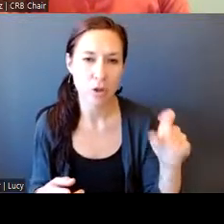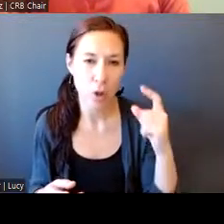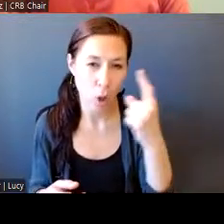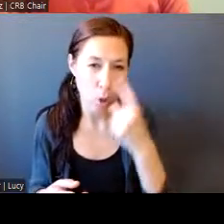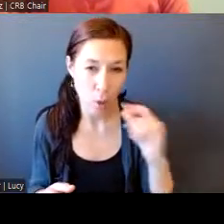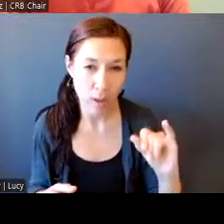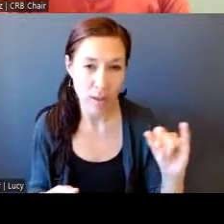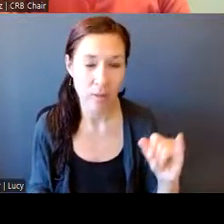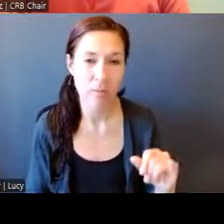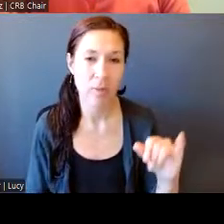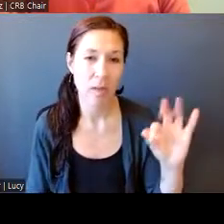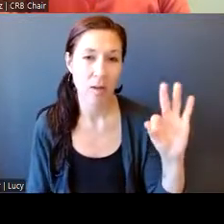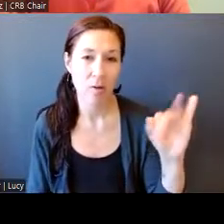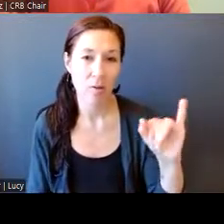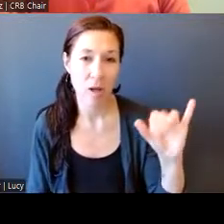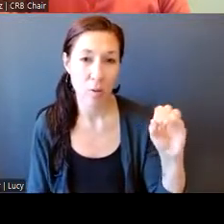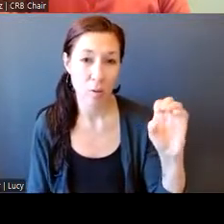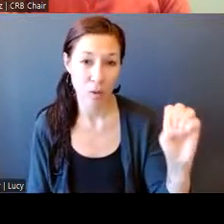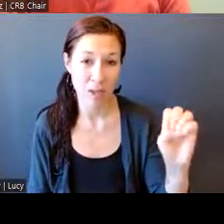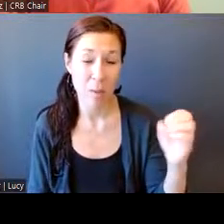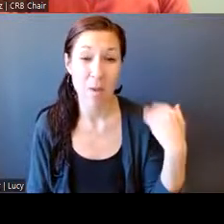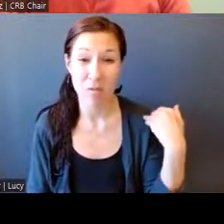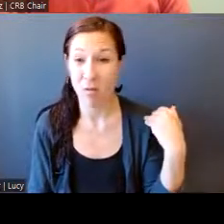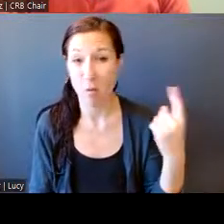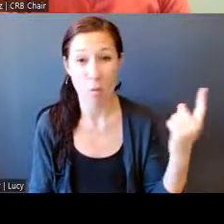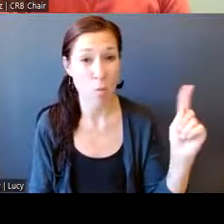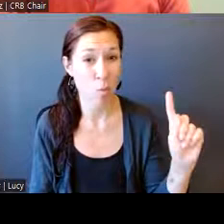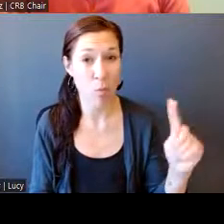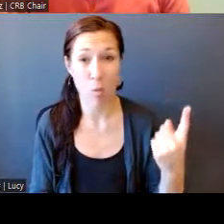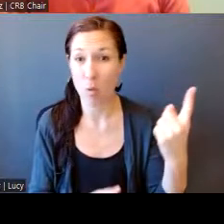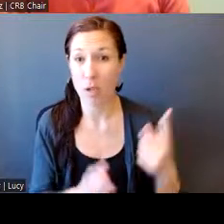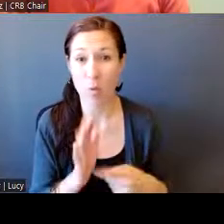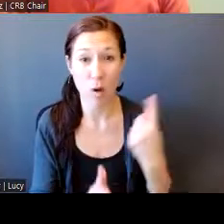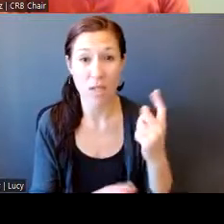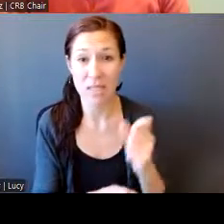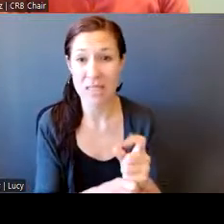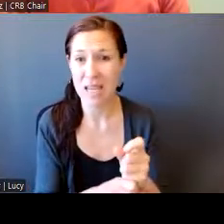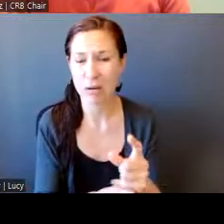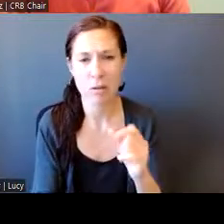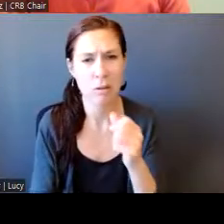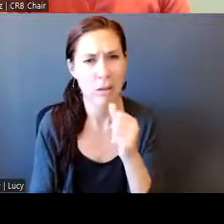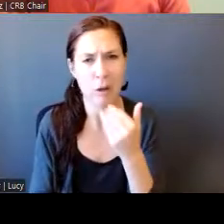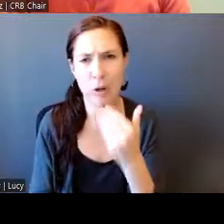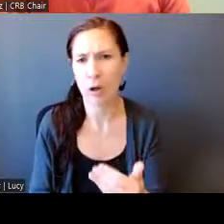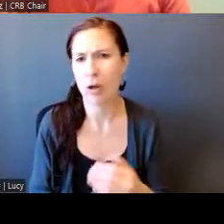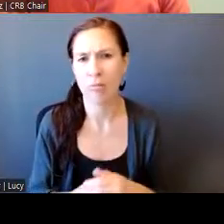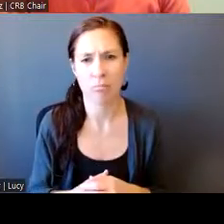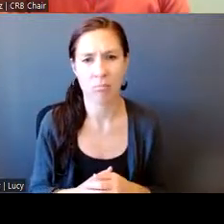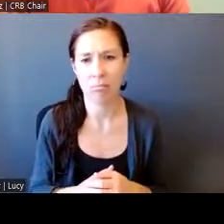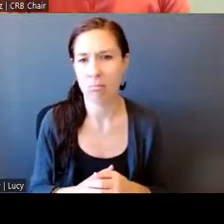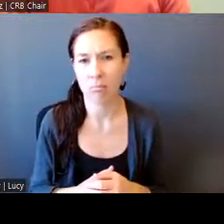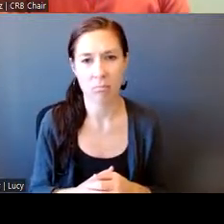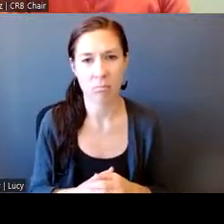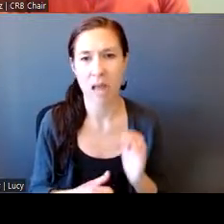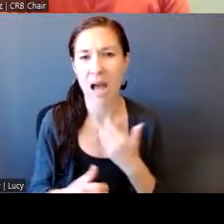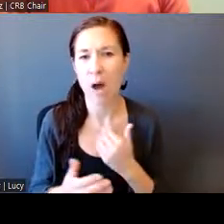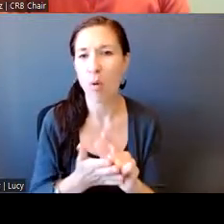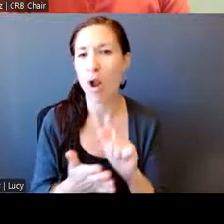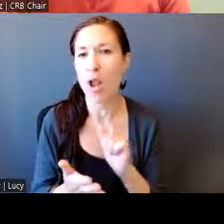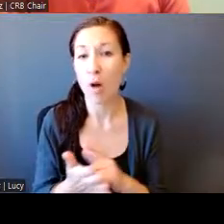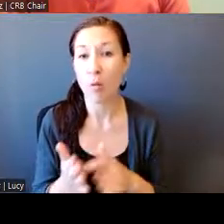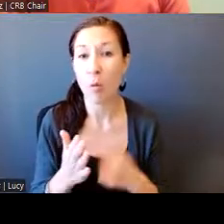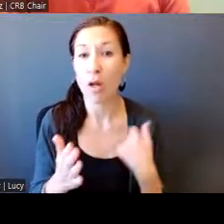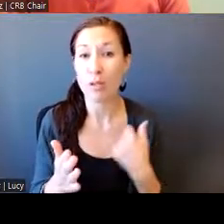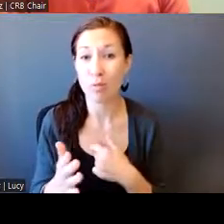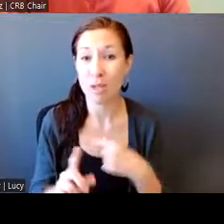they were only reporting out once a year. That wasn't good for us. It's also not required. Our audience requires us to report it out